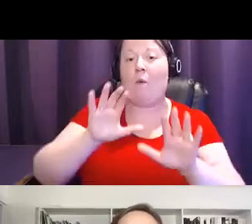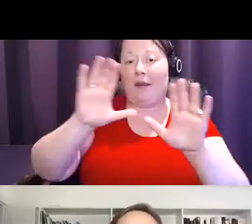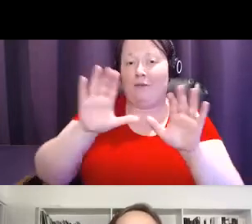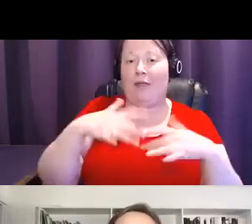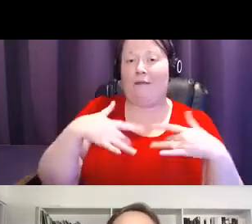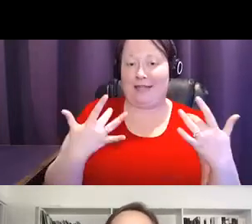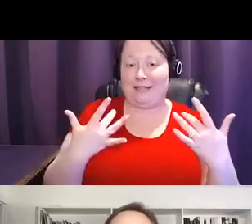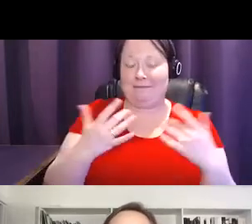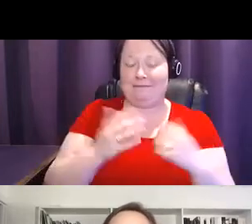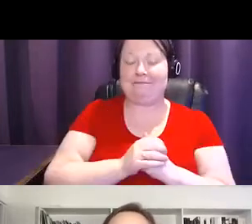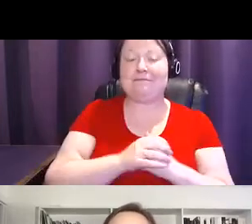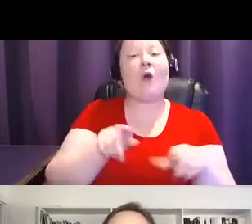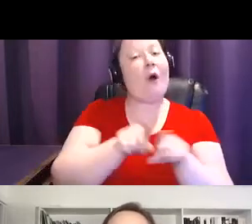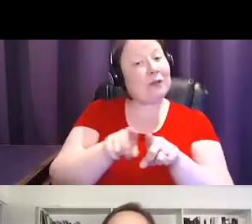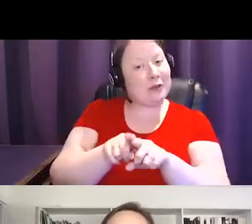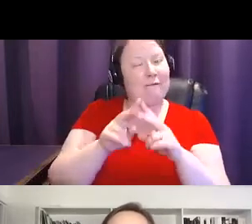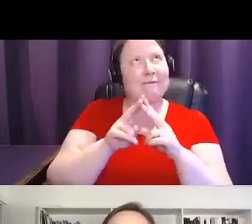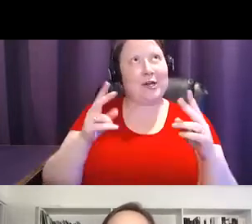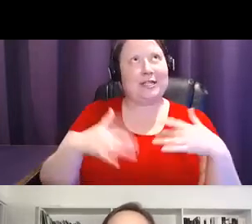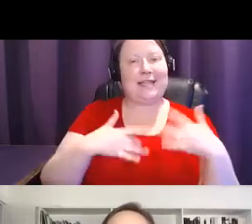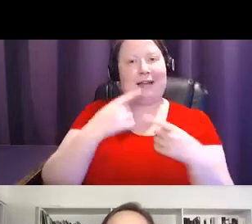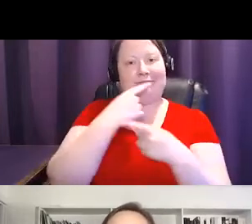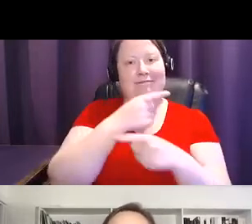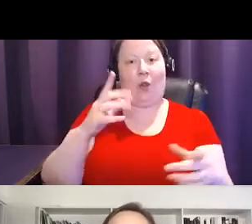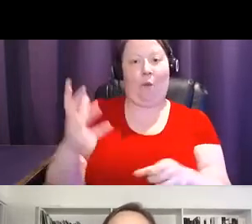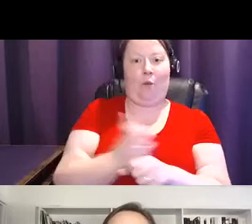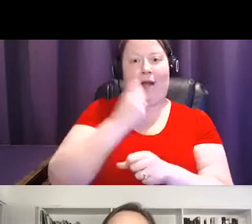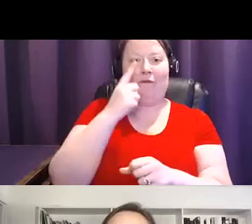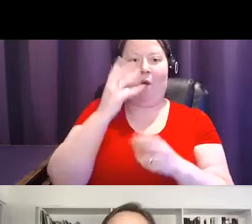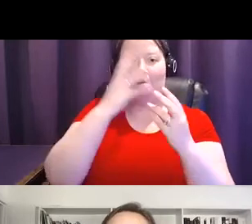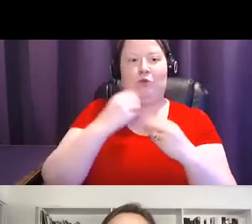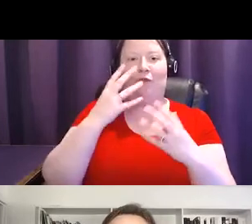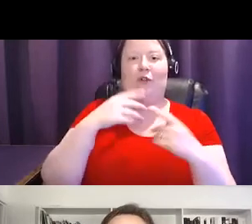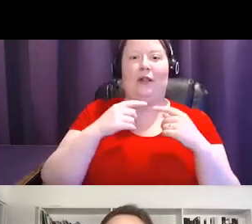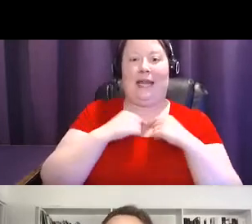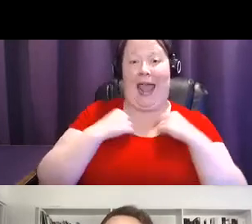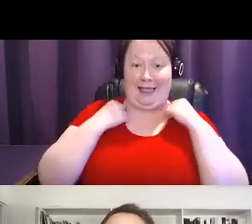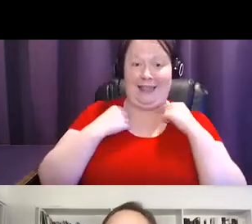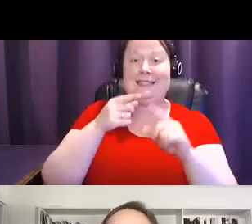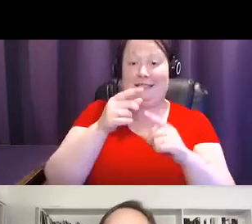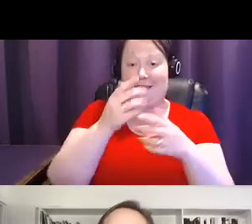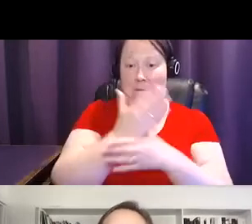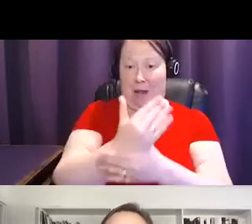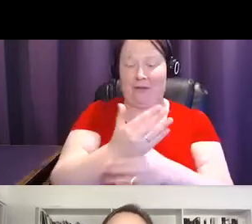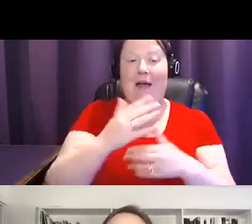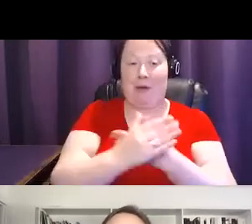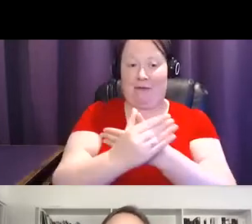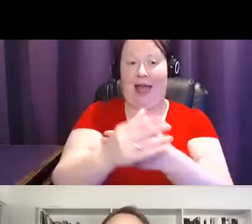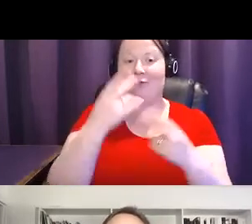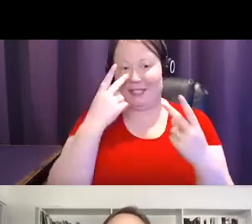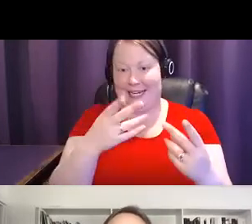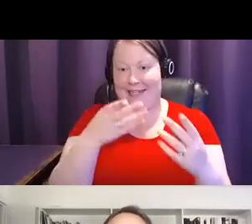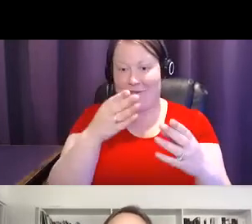I am also really excited to announce the winner of the beautiful Martin's butterfly necklace. There it is. can see it right there.